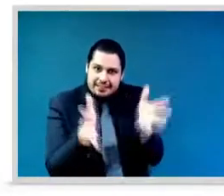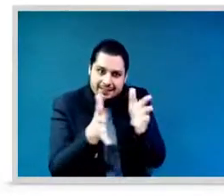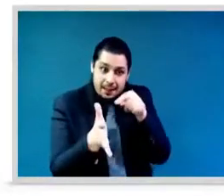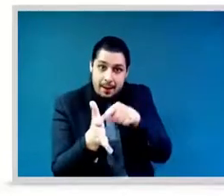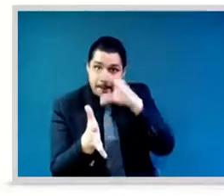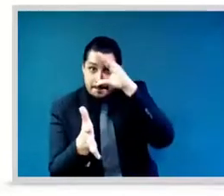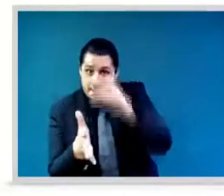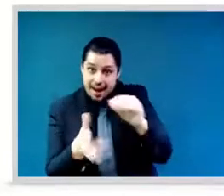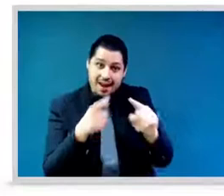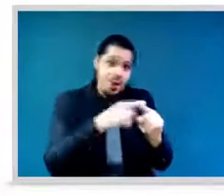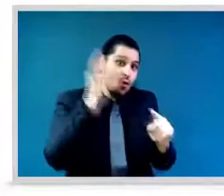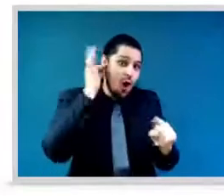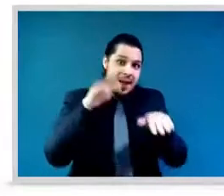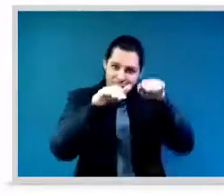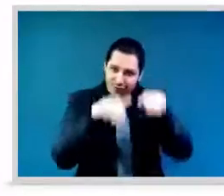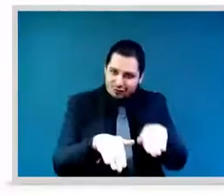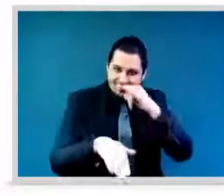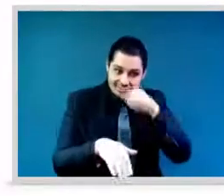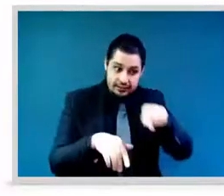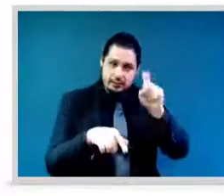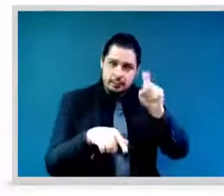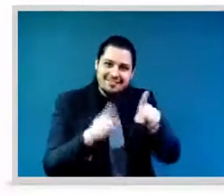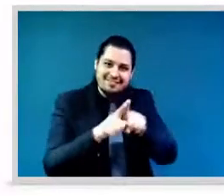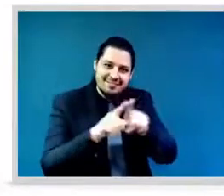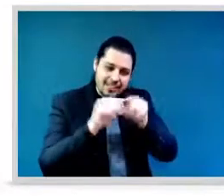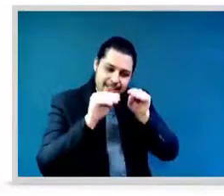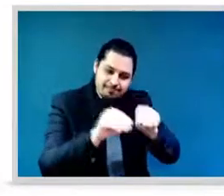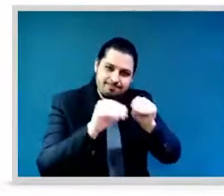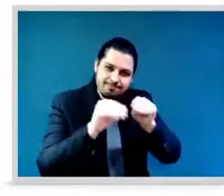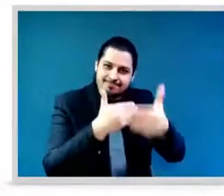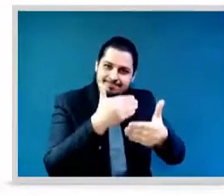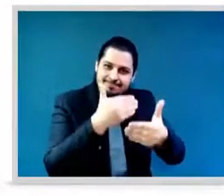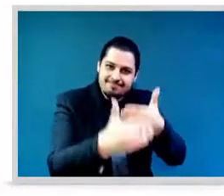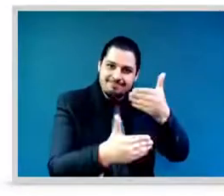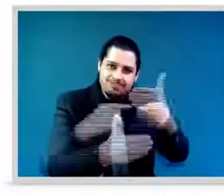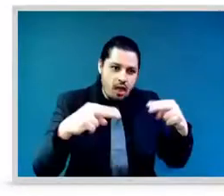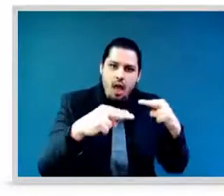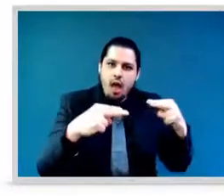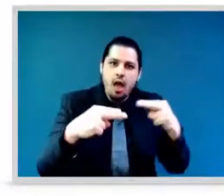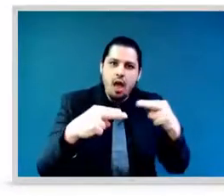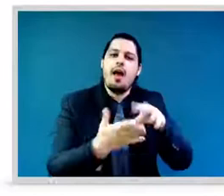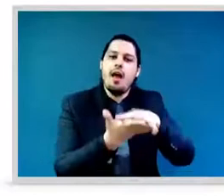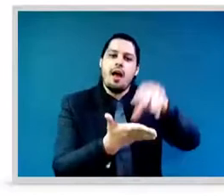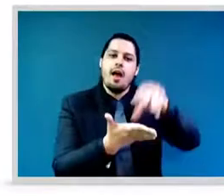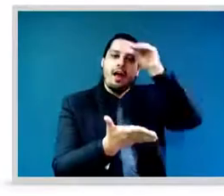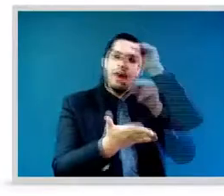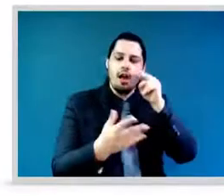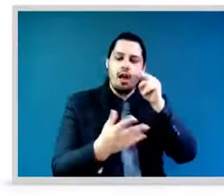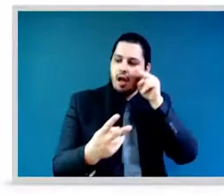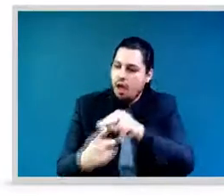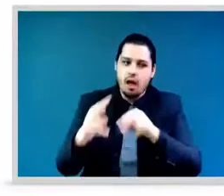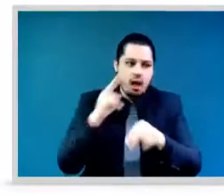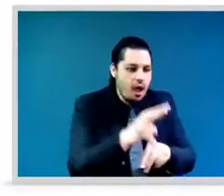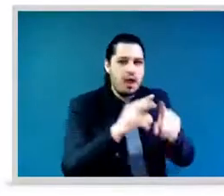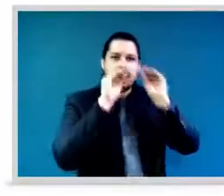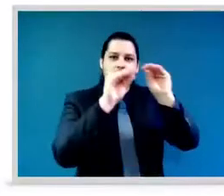and the transformation of gender norms and challenging stereotypes are absolutely essential when